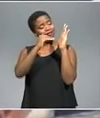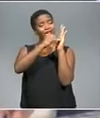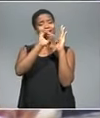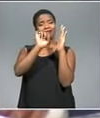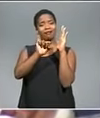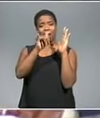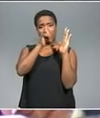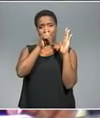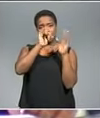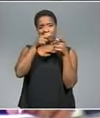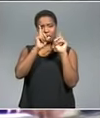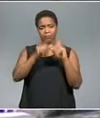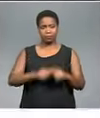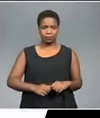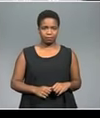in curbing corruption.